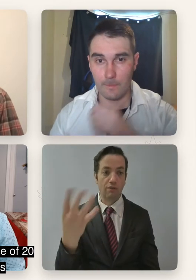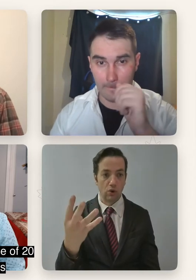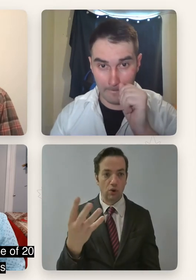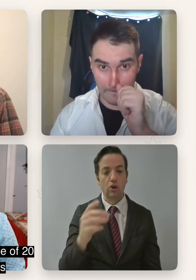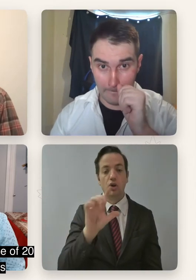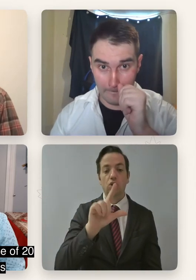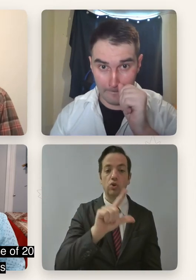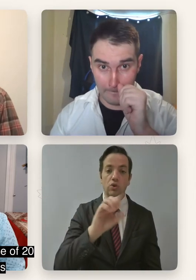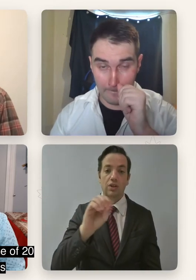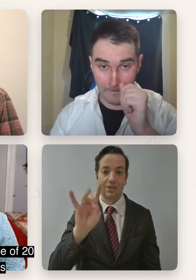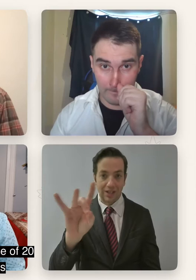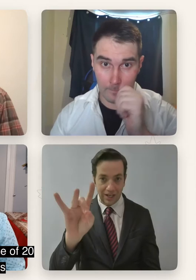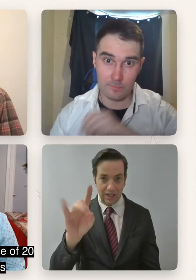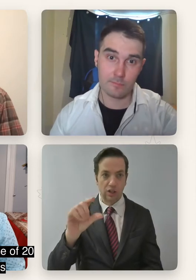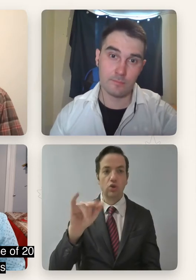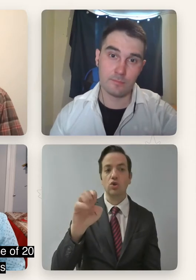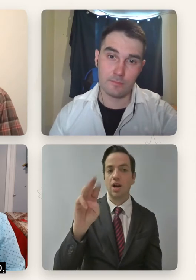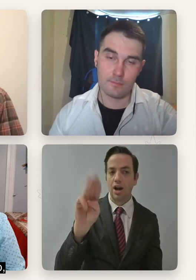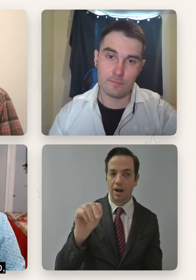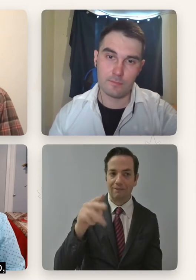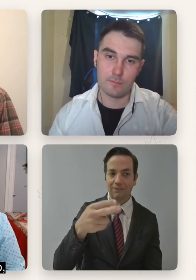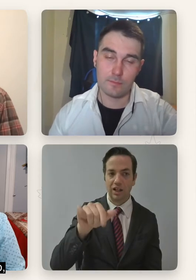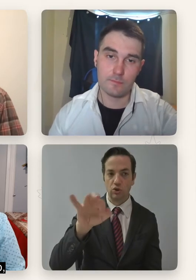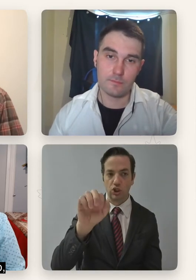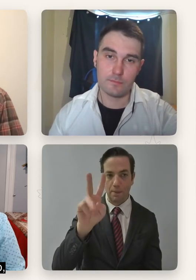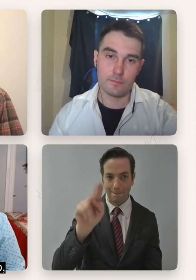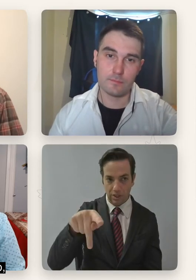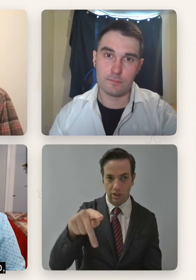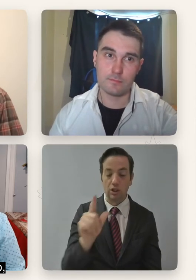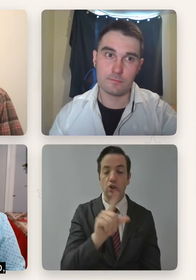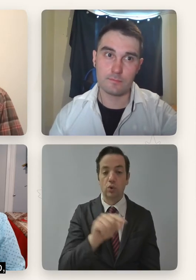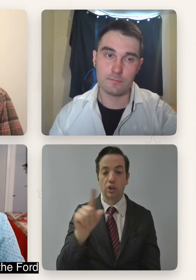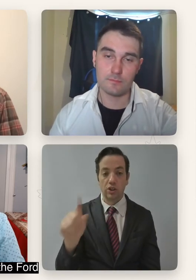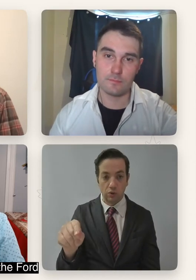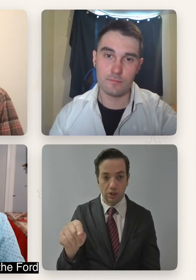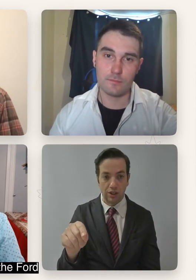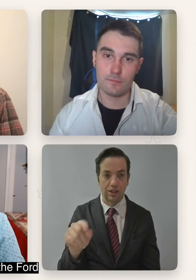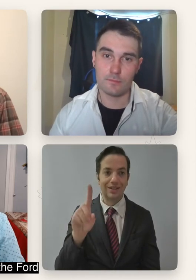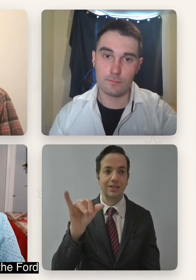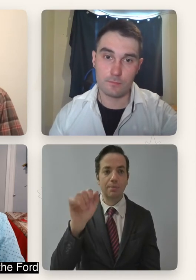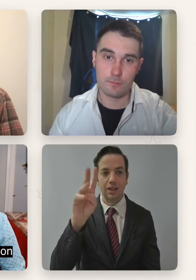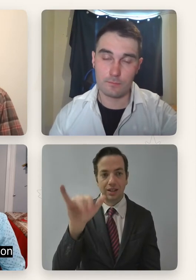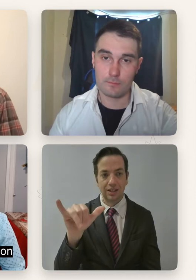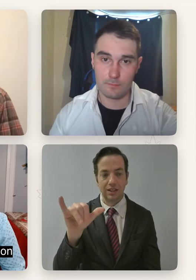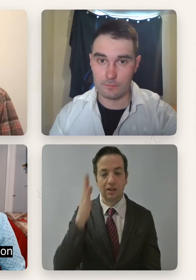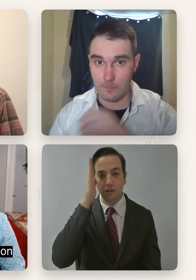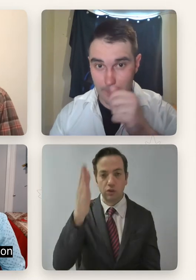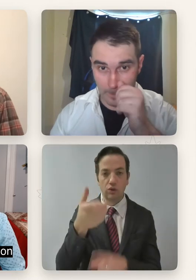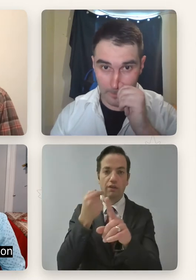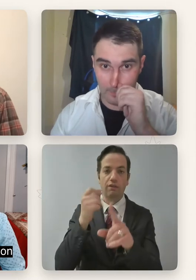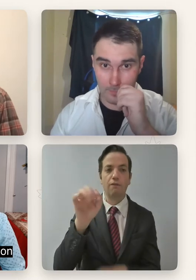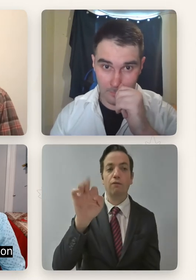2020, Rodney was one of 20 inaugural recipients of the Disability Futures Fellowship, which was presented by the Ford and Andrew W.